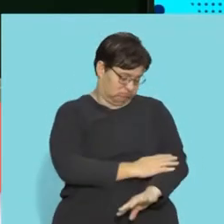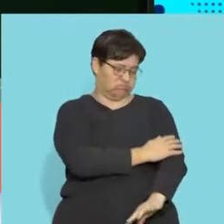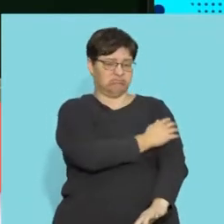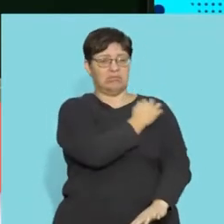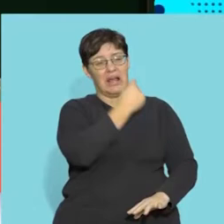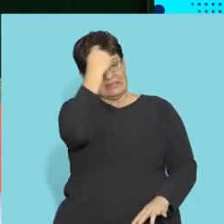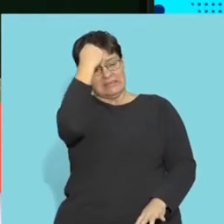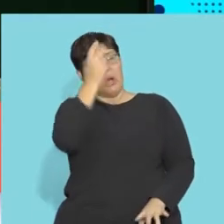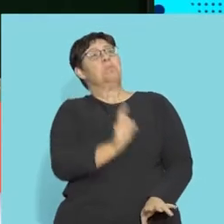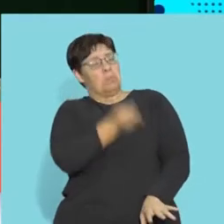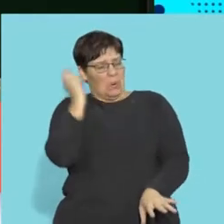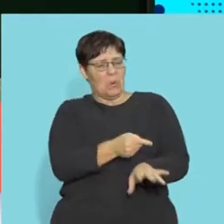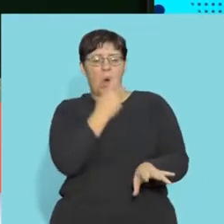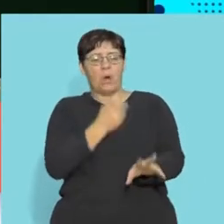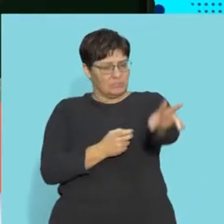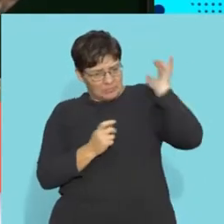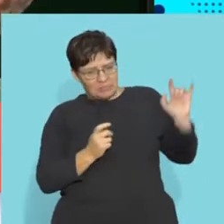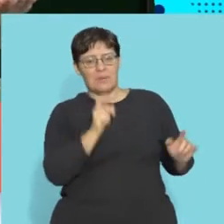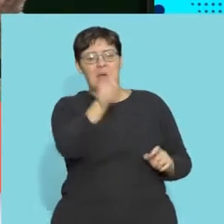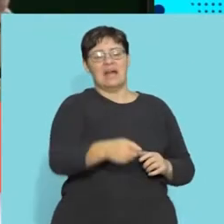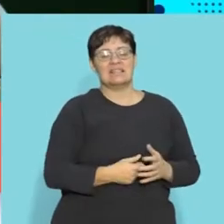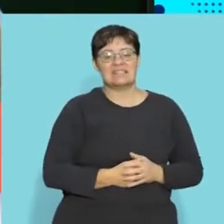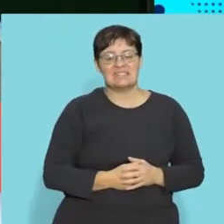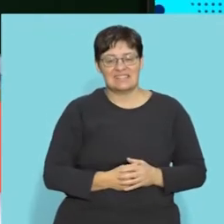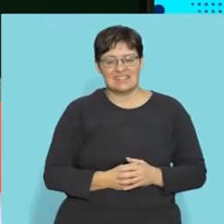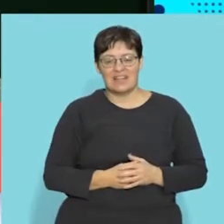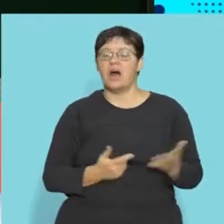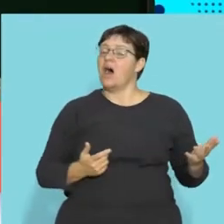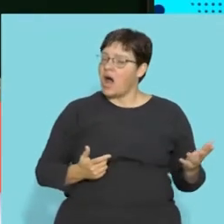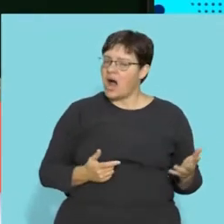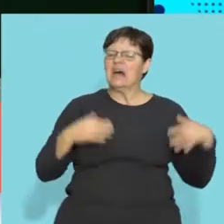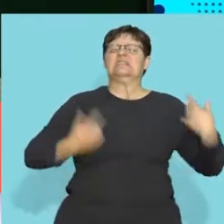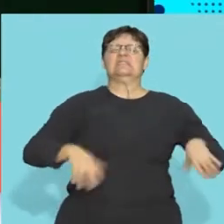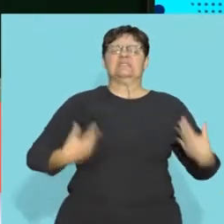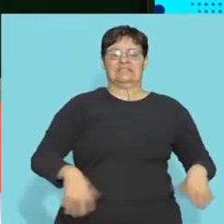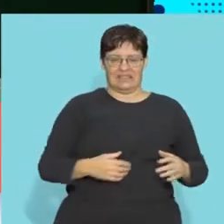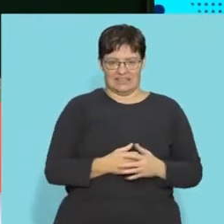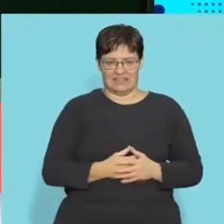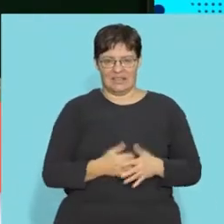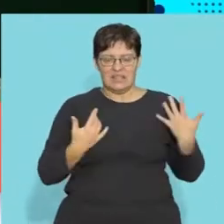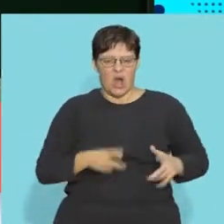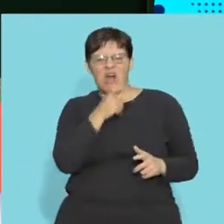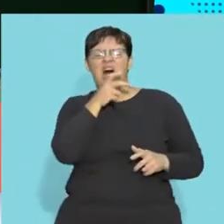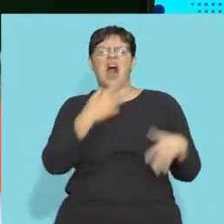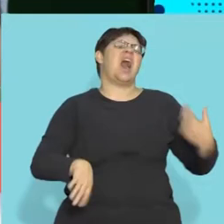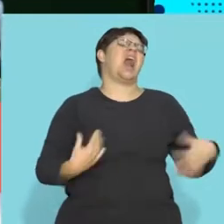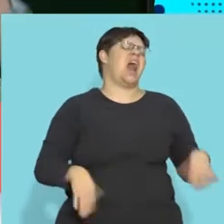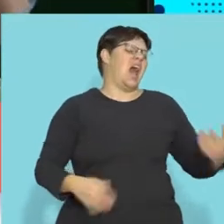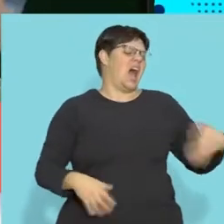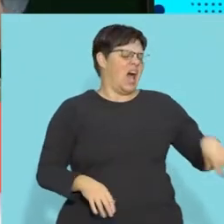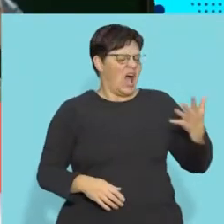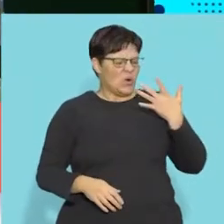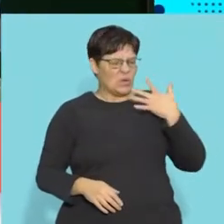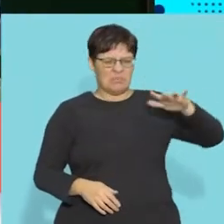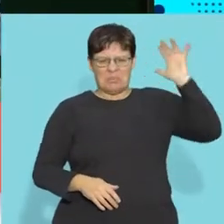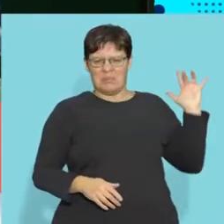this finger and it sends an impulse through your arm to your brain telling you, ouch! So now you start screaming